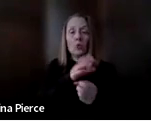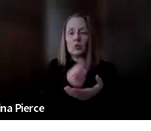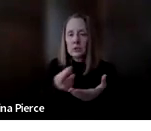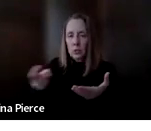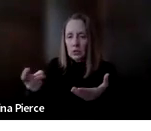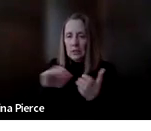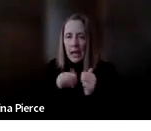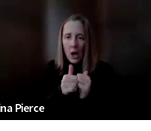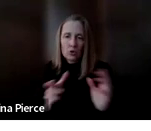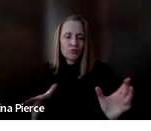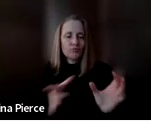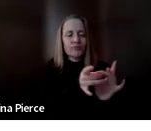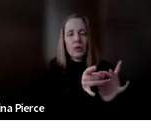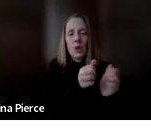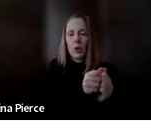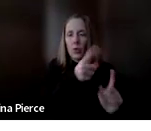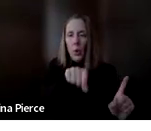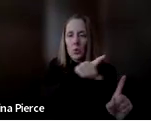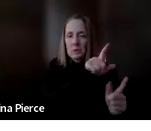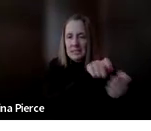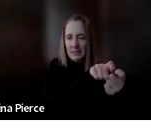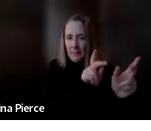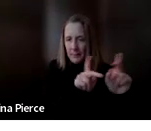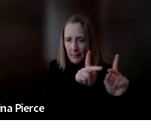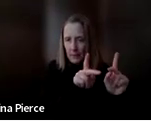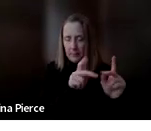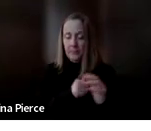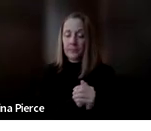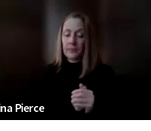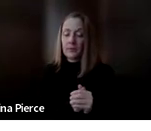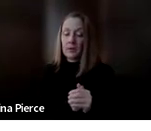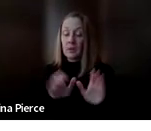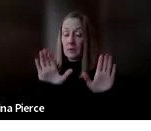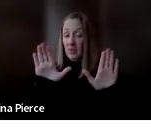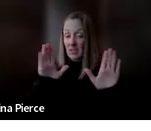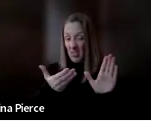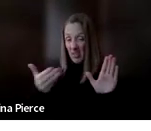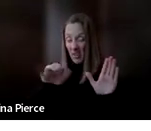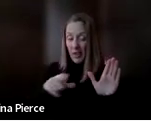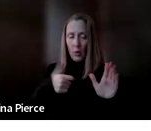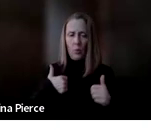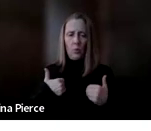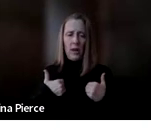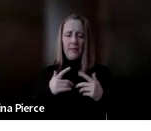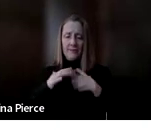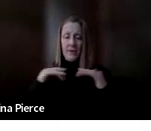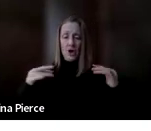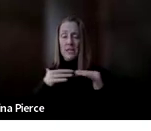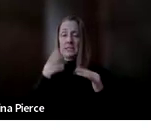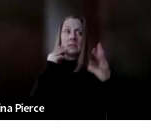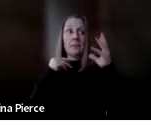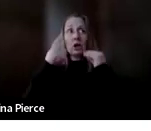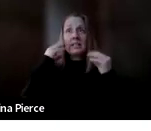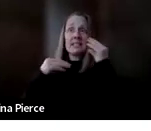with those people. And one of the really fantastic things is that we all have these different lived experiences and we're able to pool our knowledge,